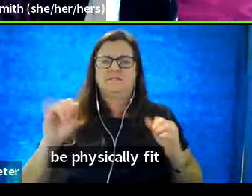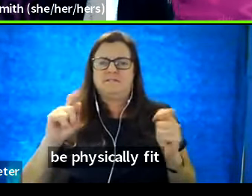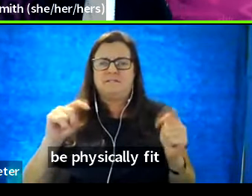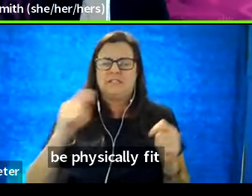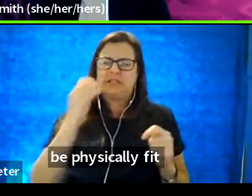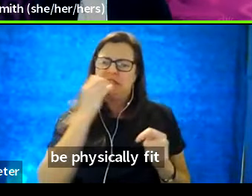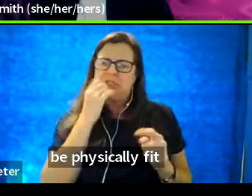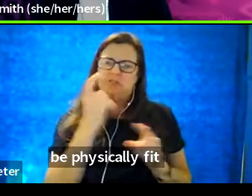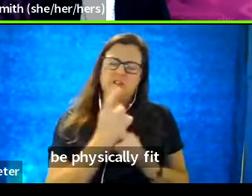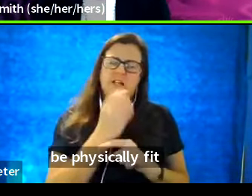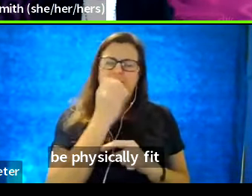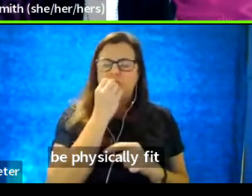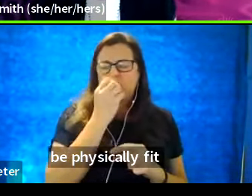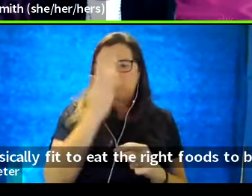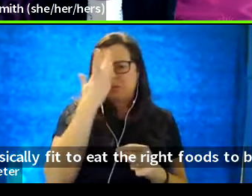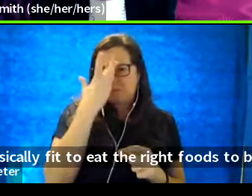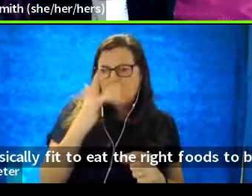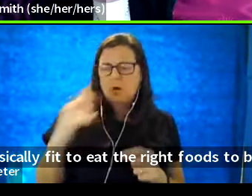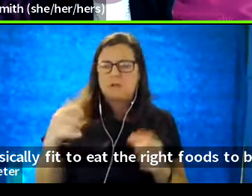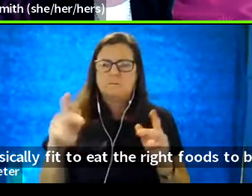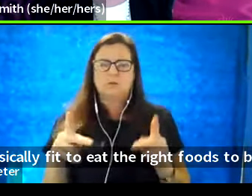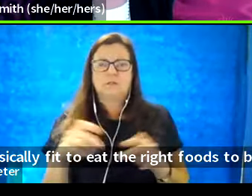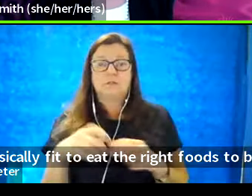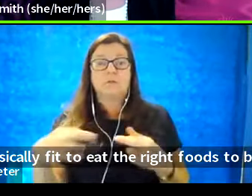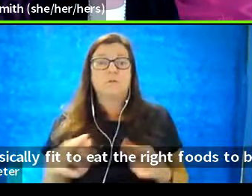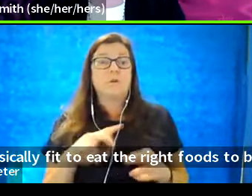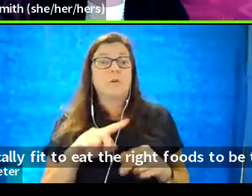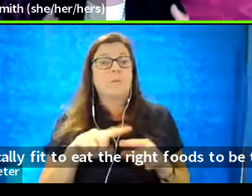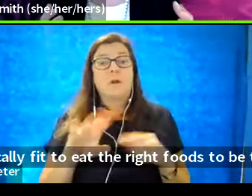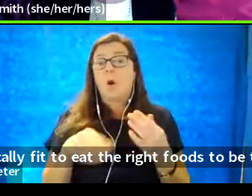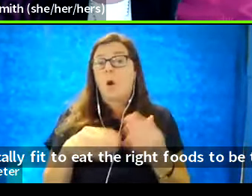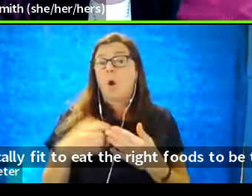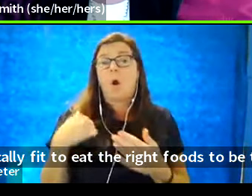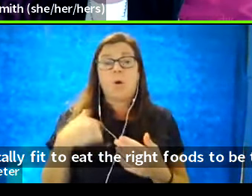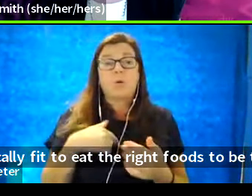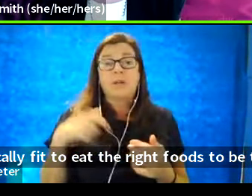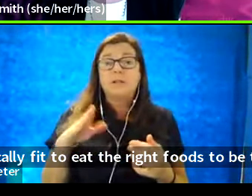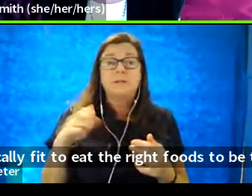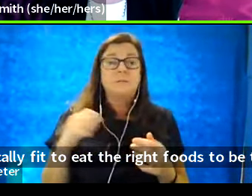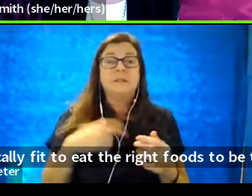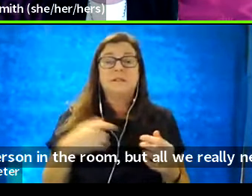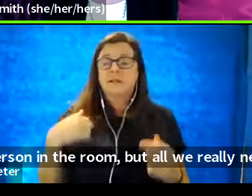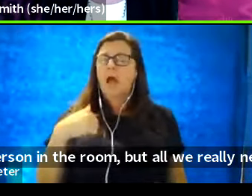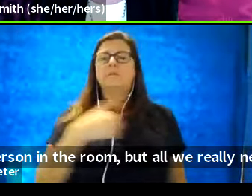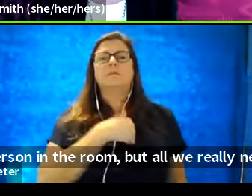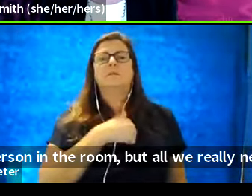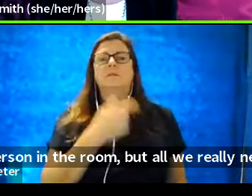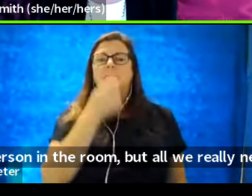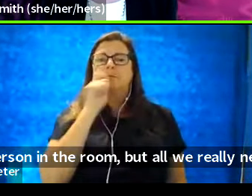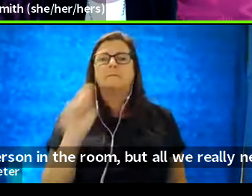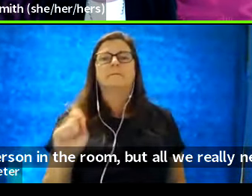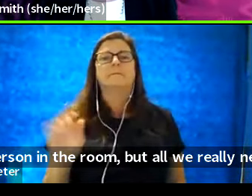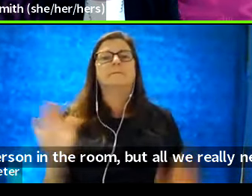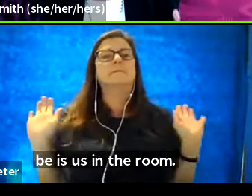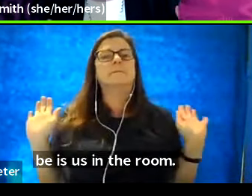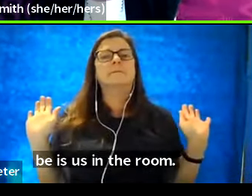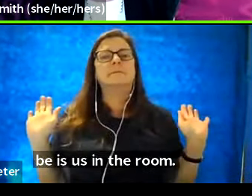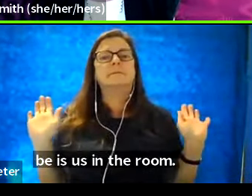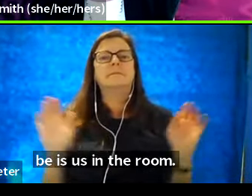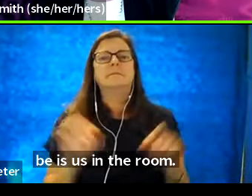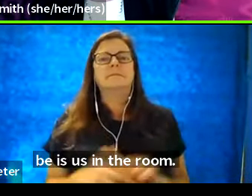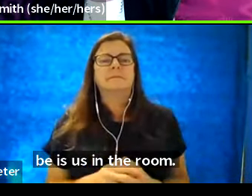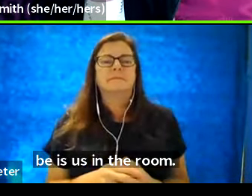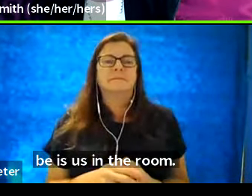right foods, to be the smartest person in the room. But all we really need to be is us in the room. Right. I mean,